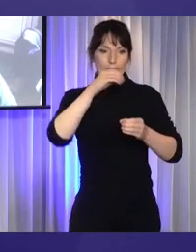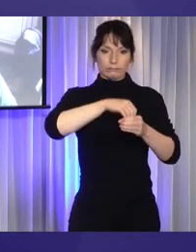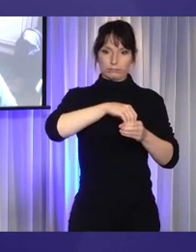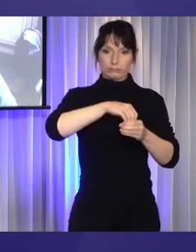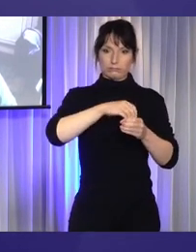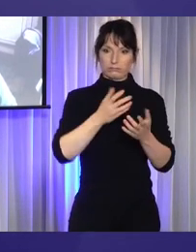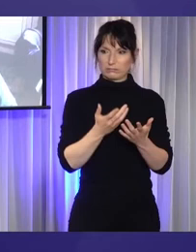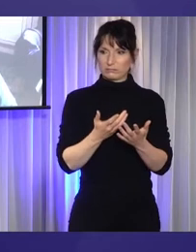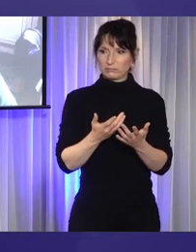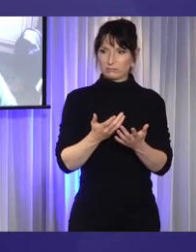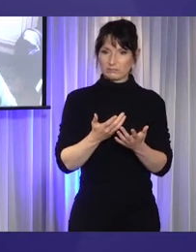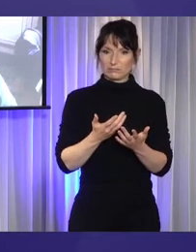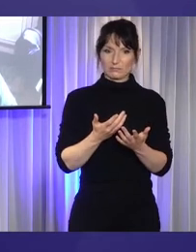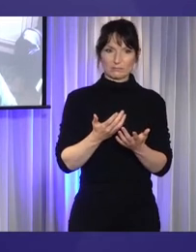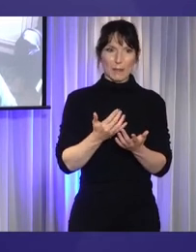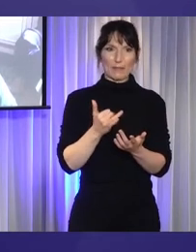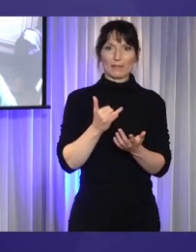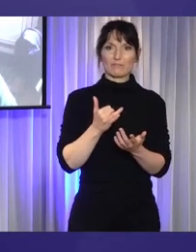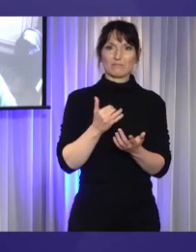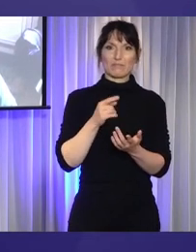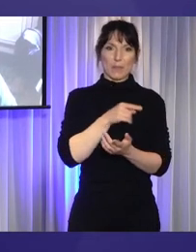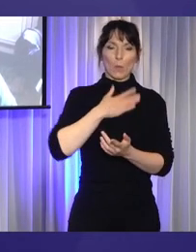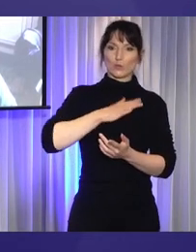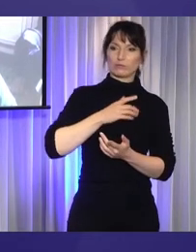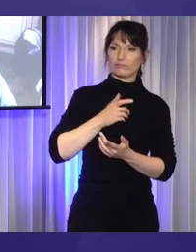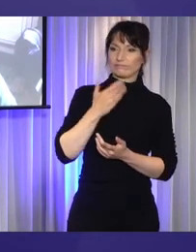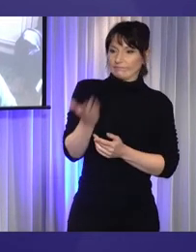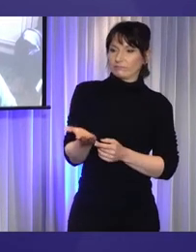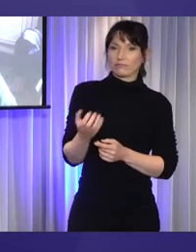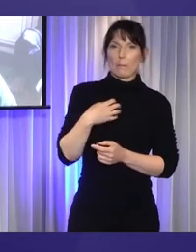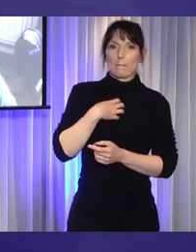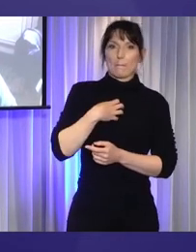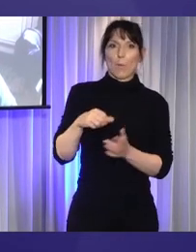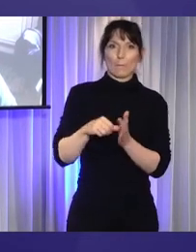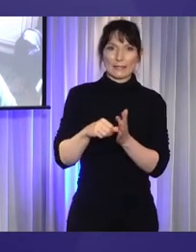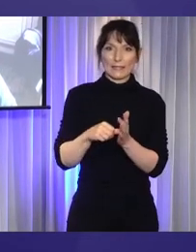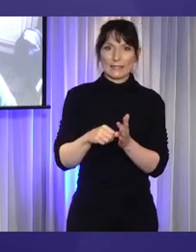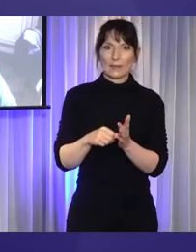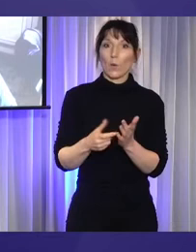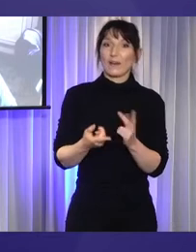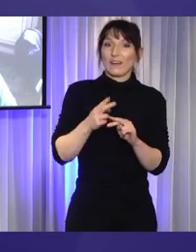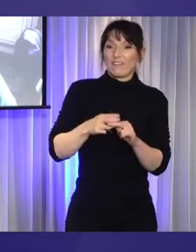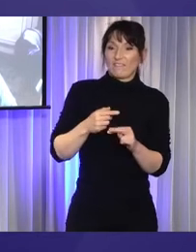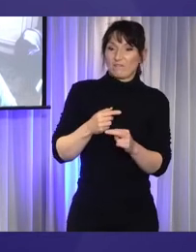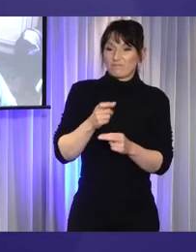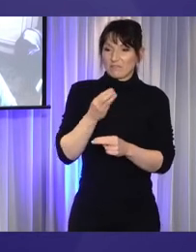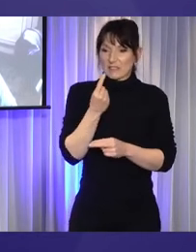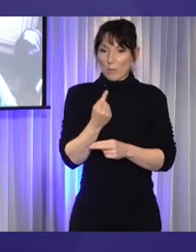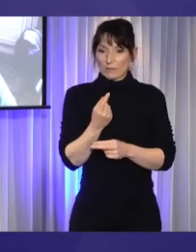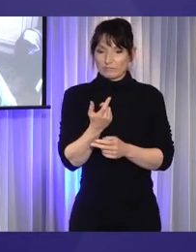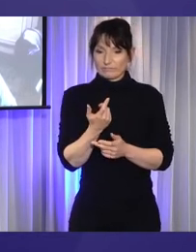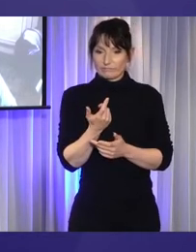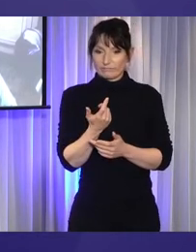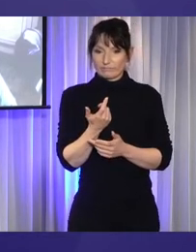higher fee or charge than if we want or willed into that service like any other